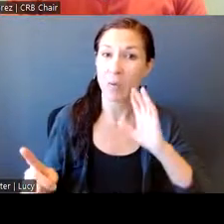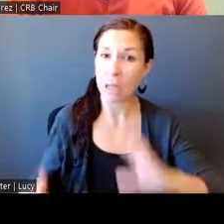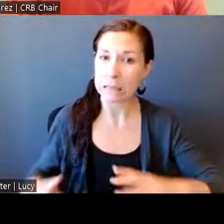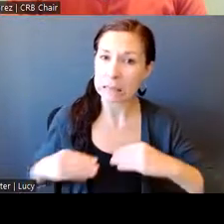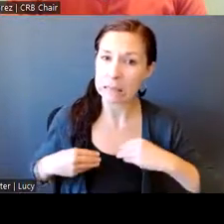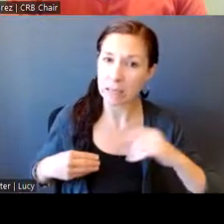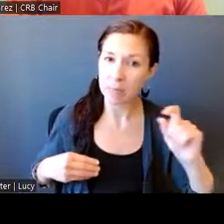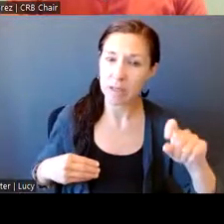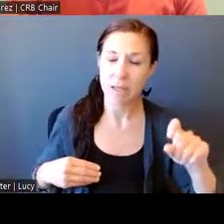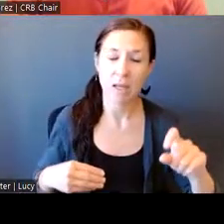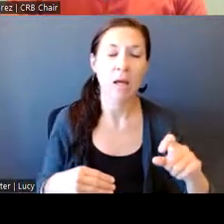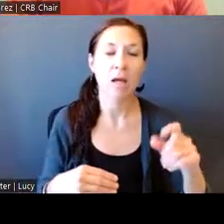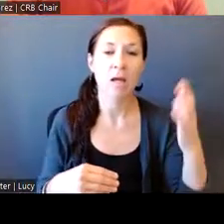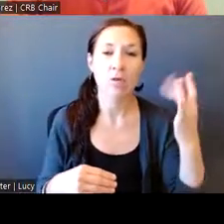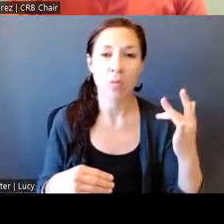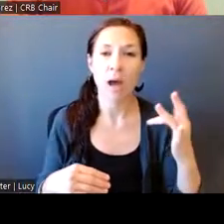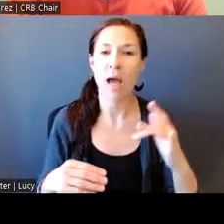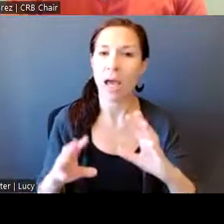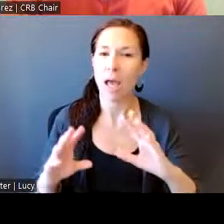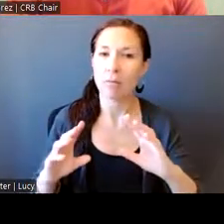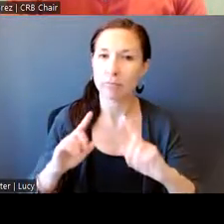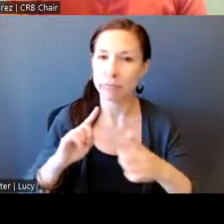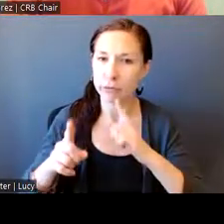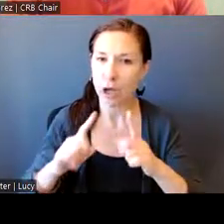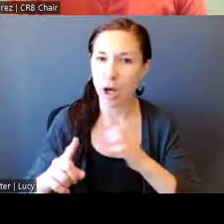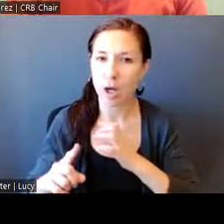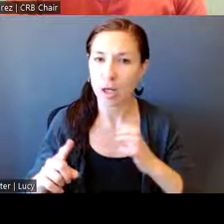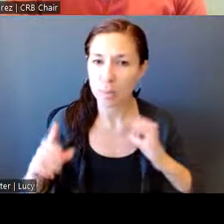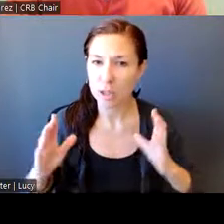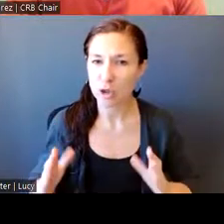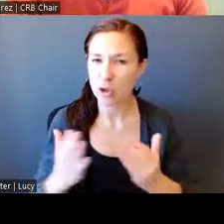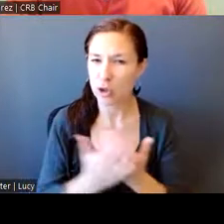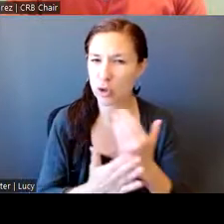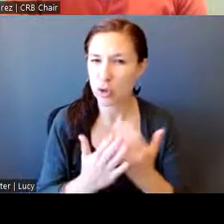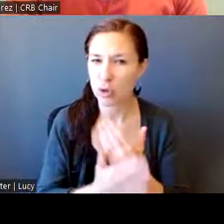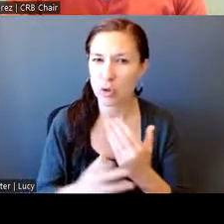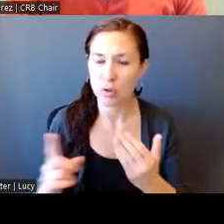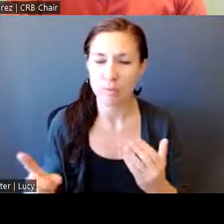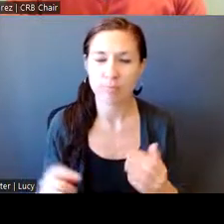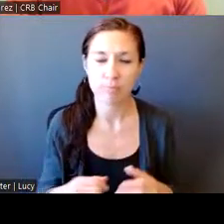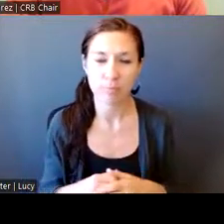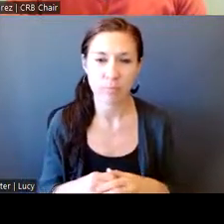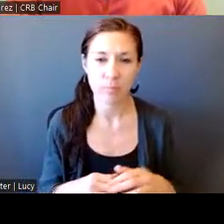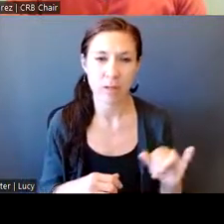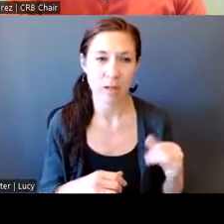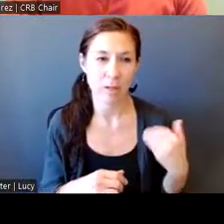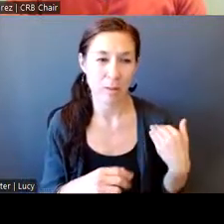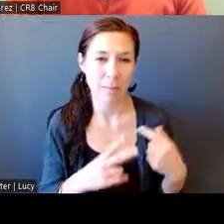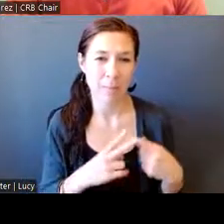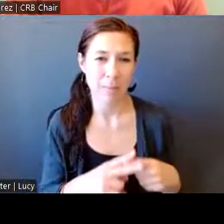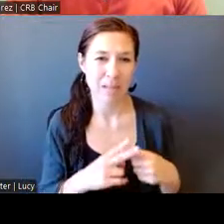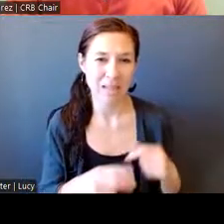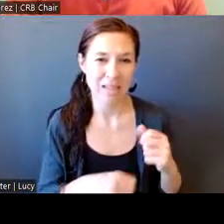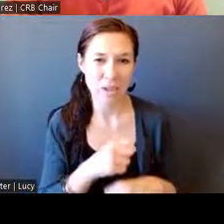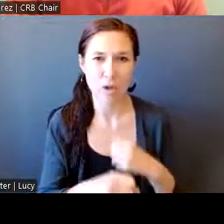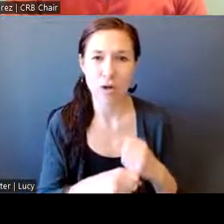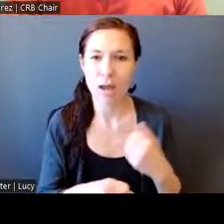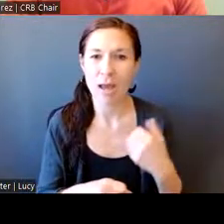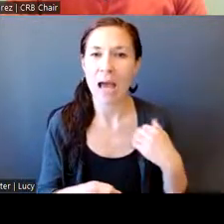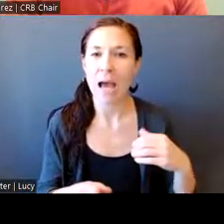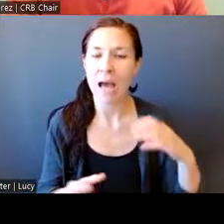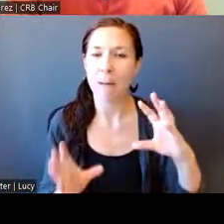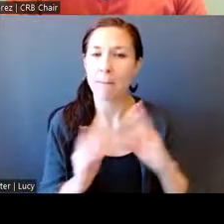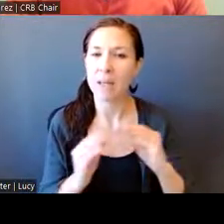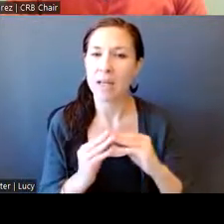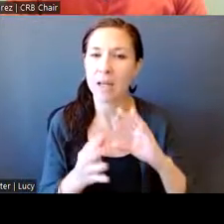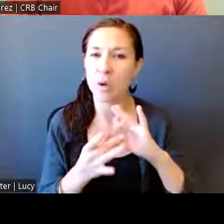being concrete. We do meet, um, my team meets with, starting earlier this year, we have a data meeting with BPD because we